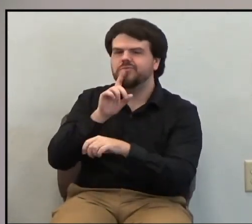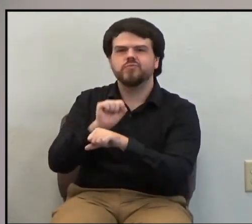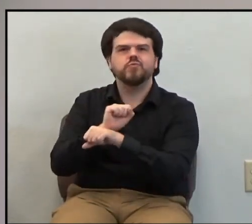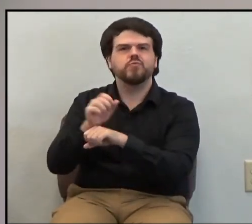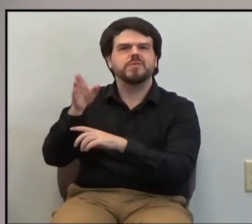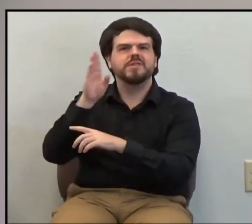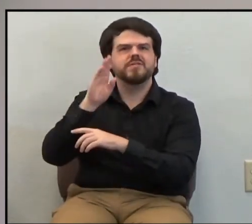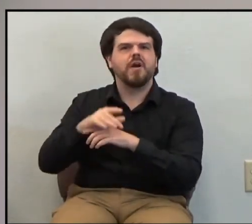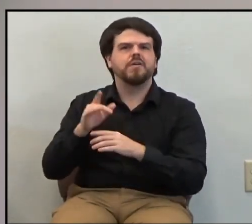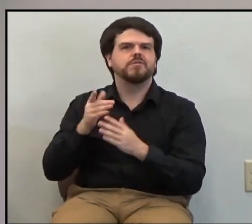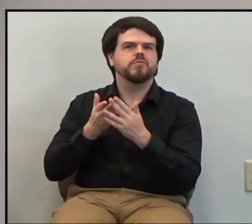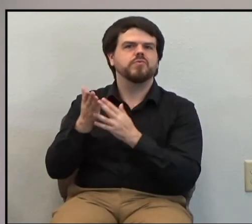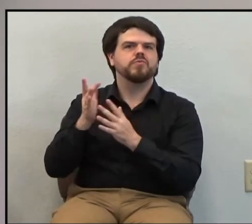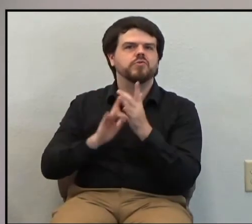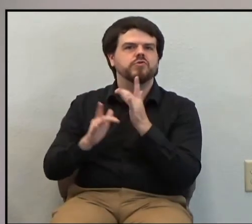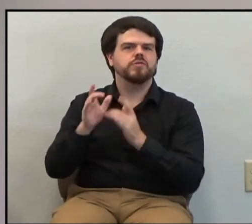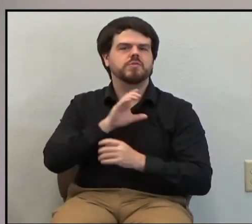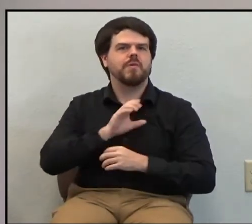Very impressive.